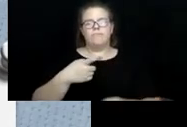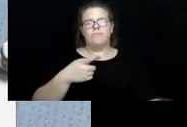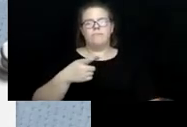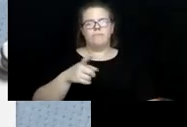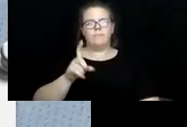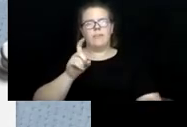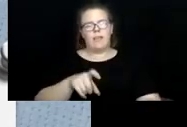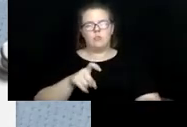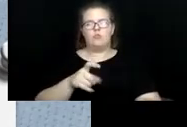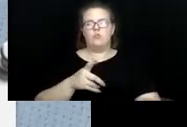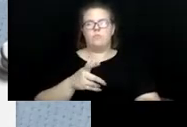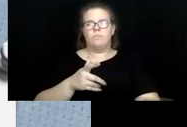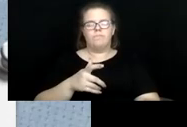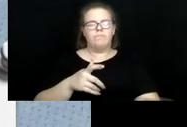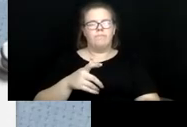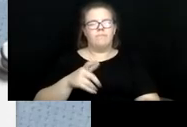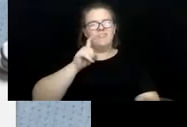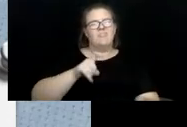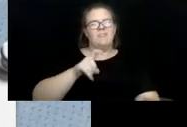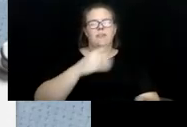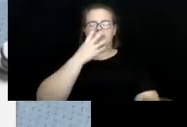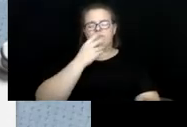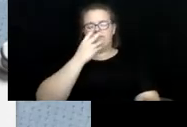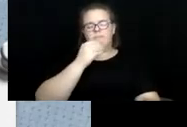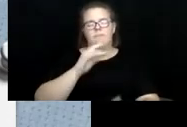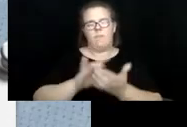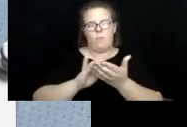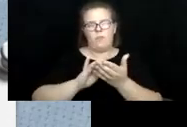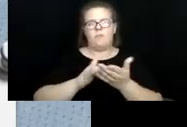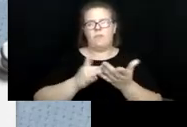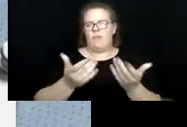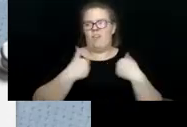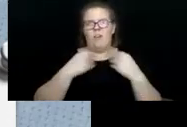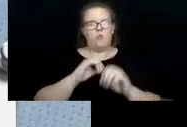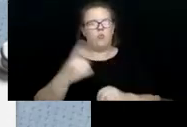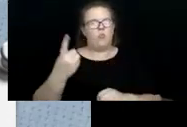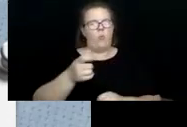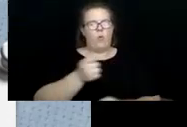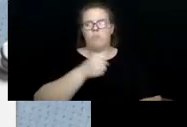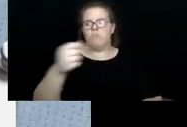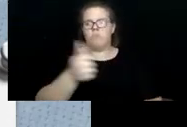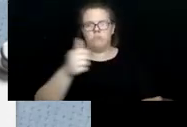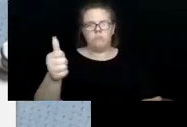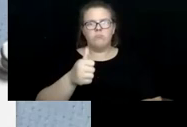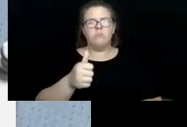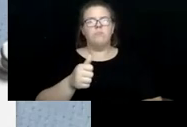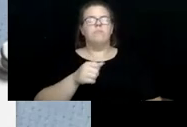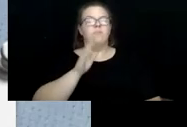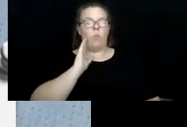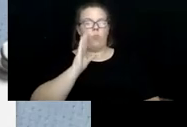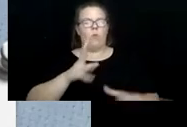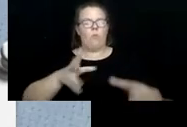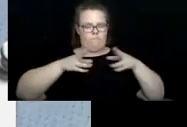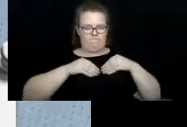that needs sedation and has no one else to take them. We will take them in on our program. We